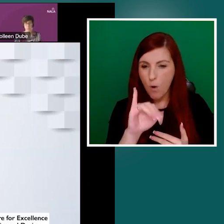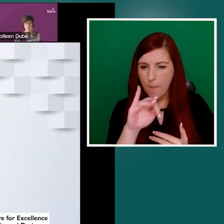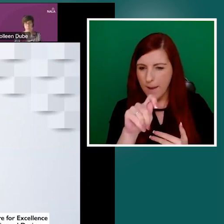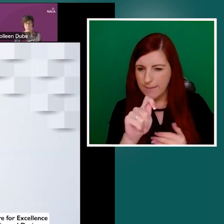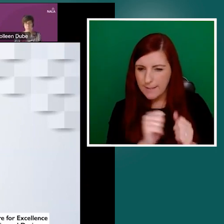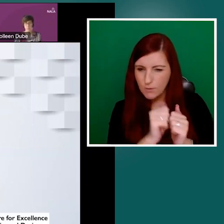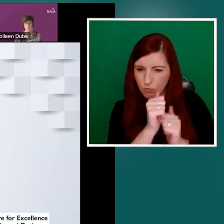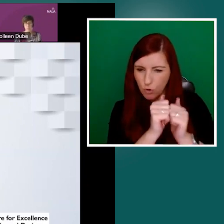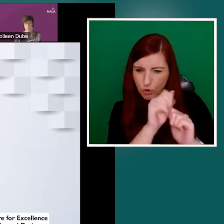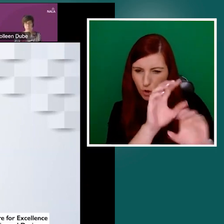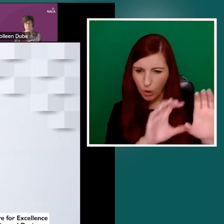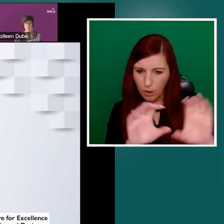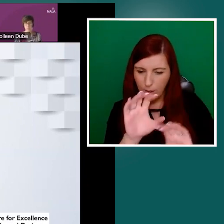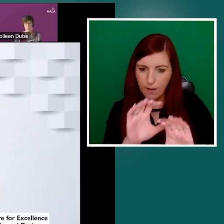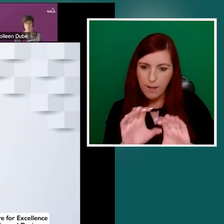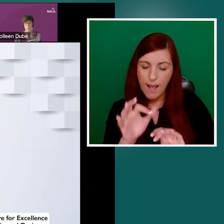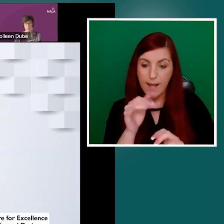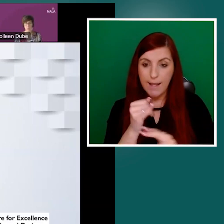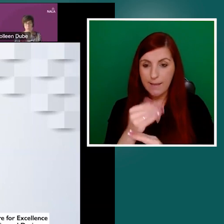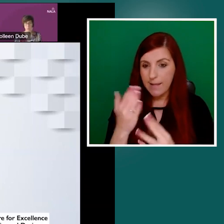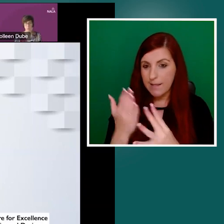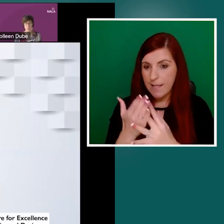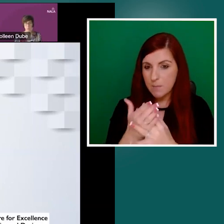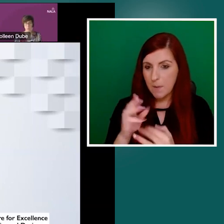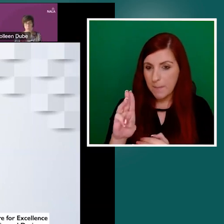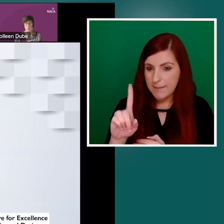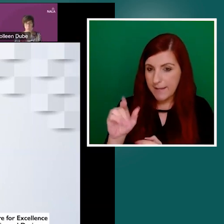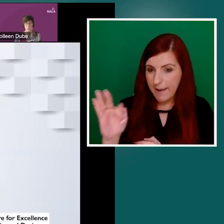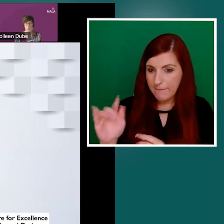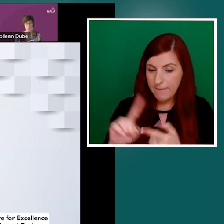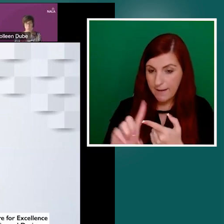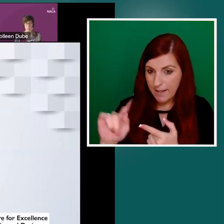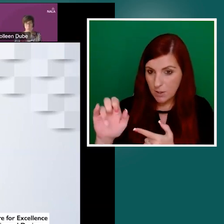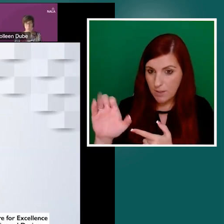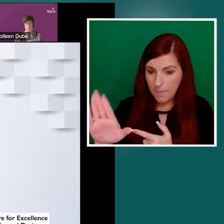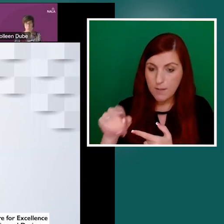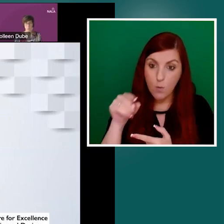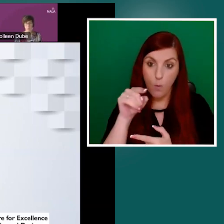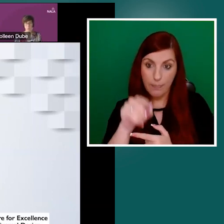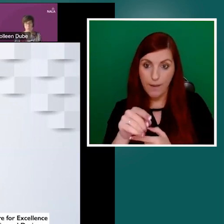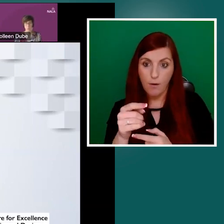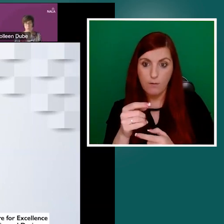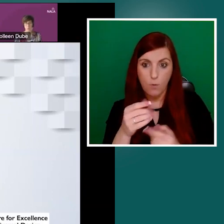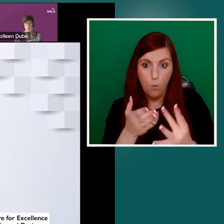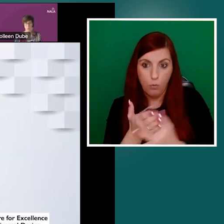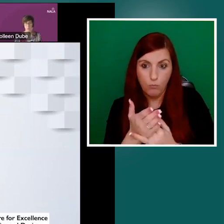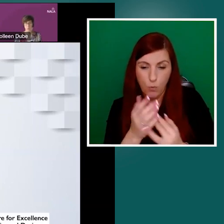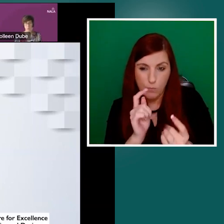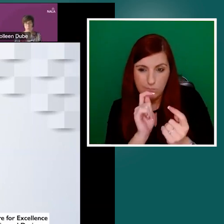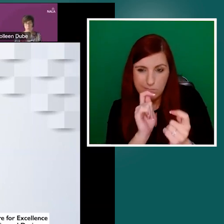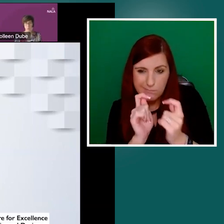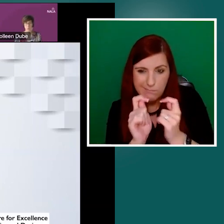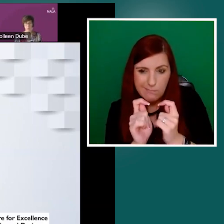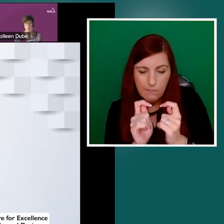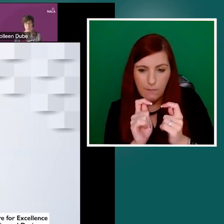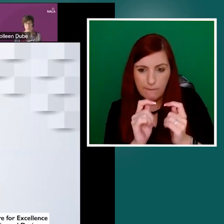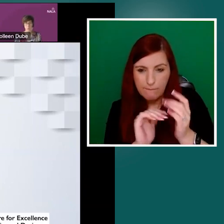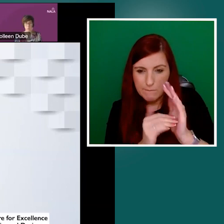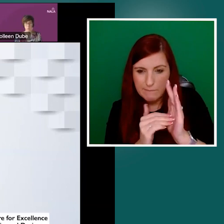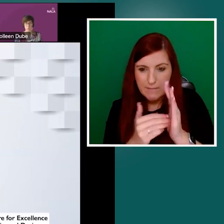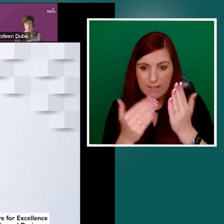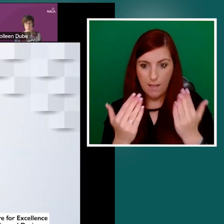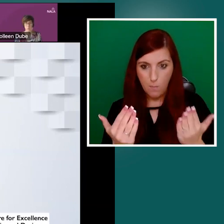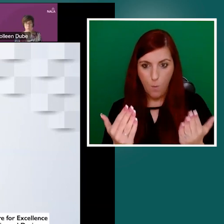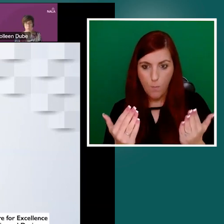those are in the process of being corrected over the next day or so. So what is on the